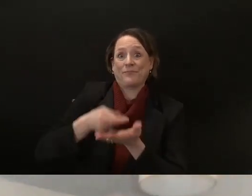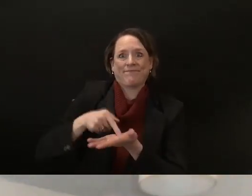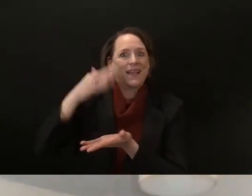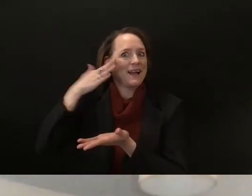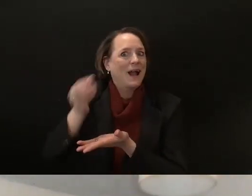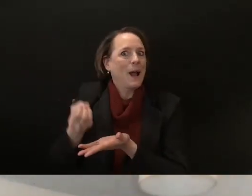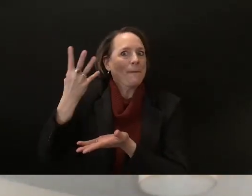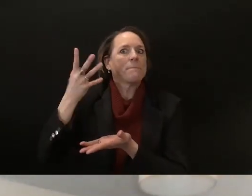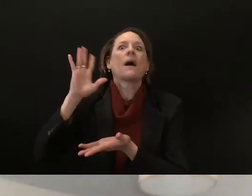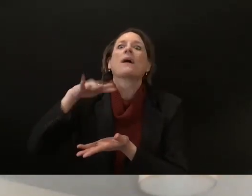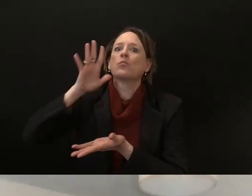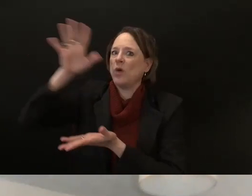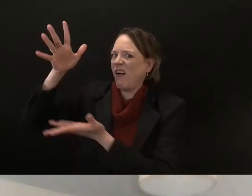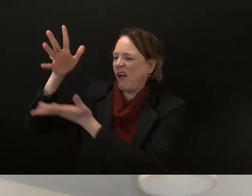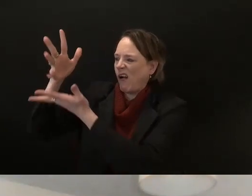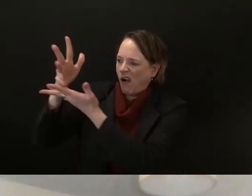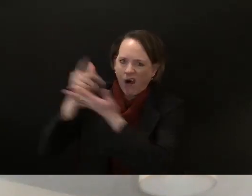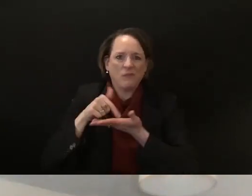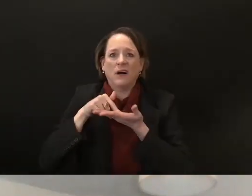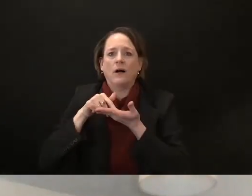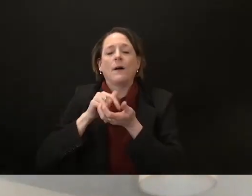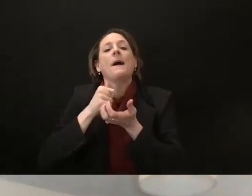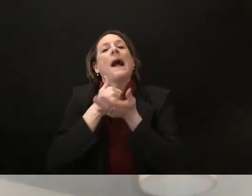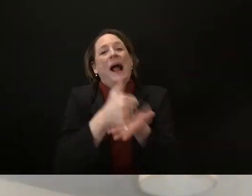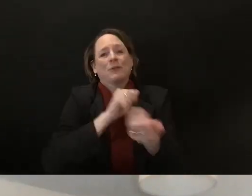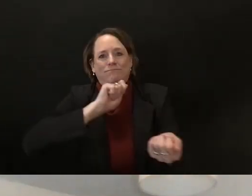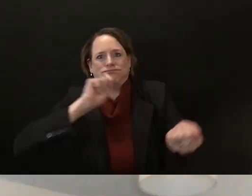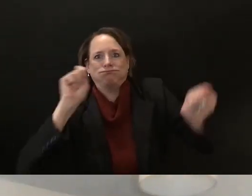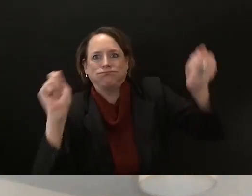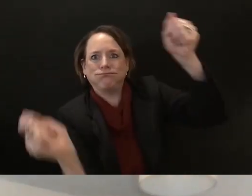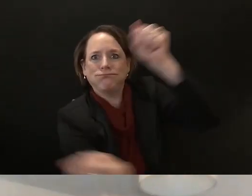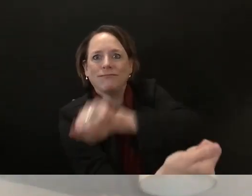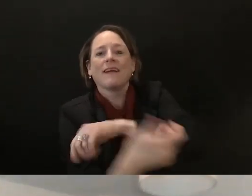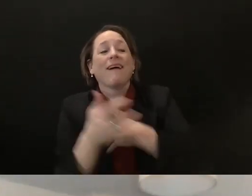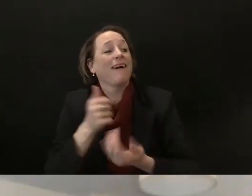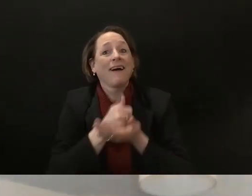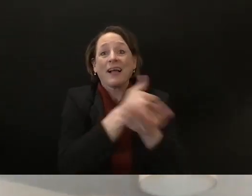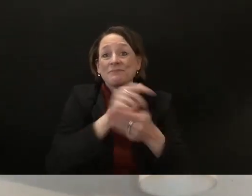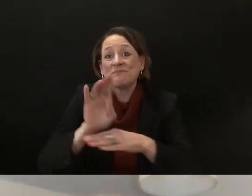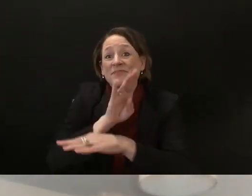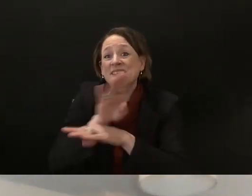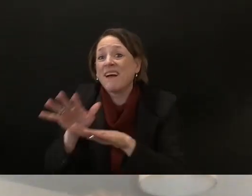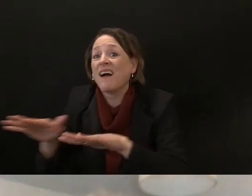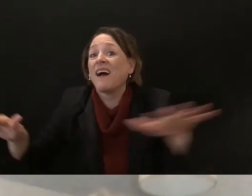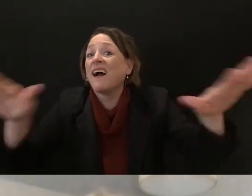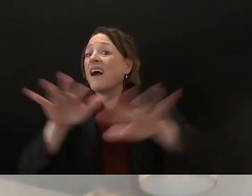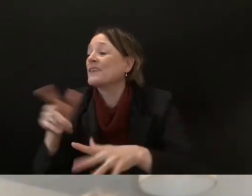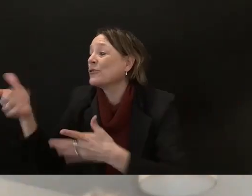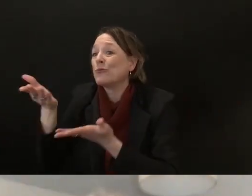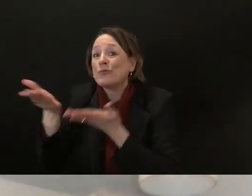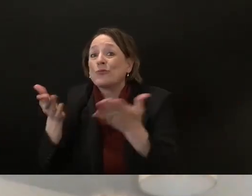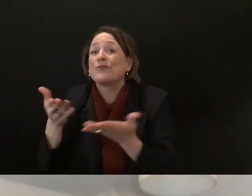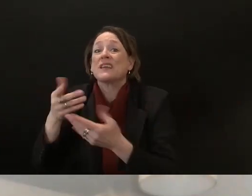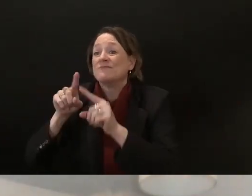effects about being able to keep the doors open and keeping basic services going and it's incredibly impactful and incredibly important